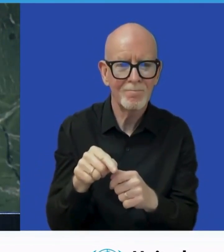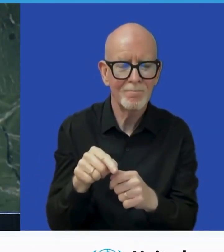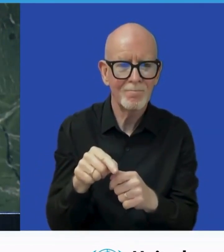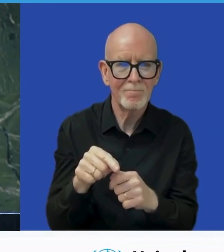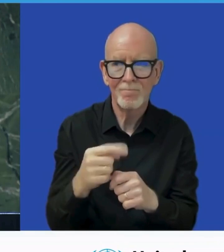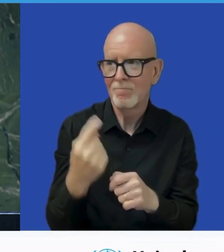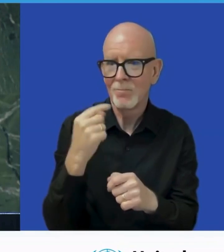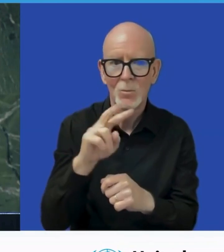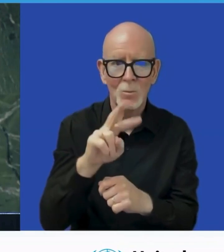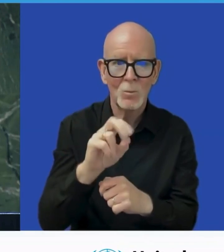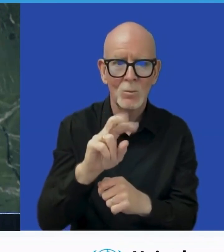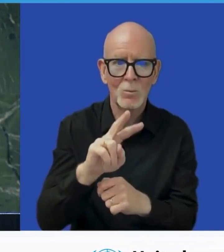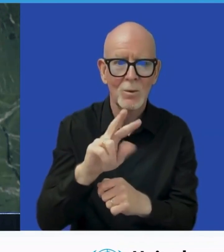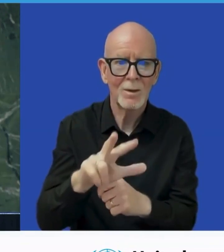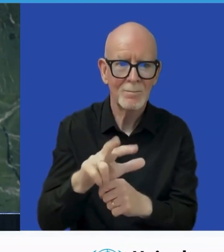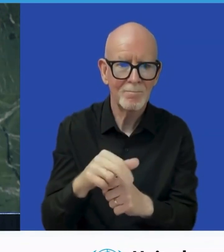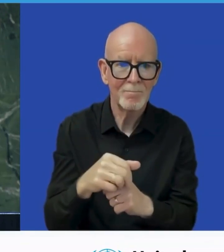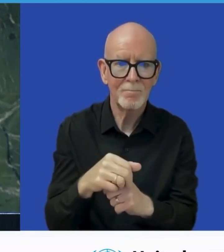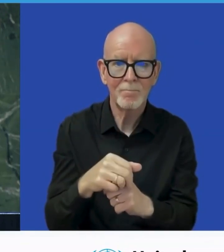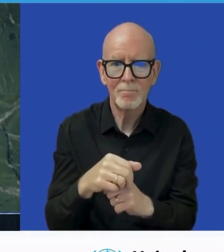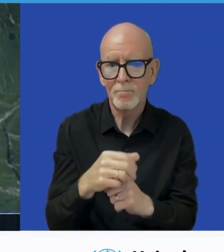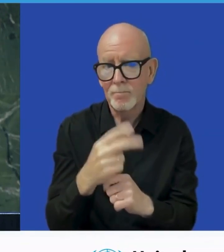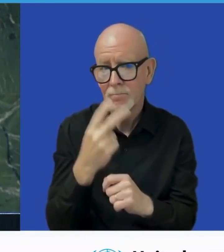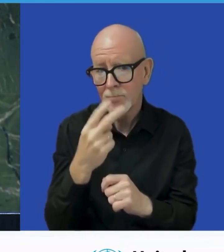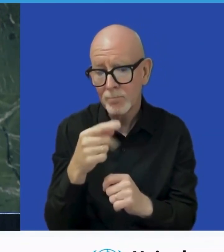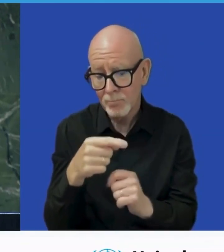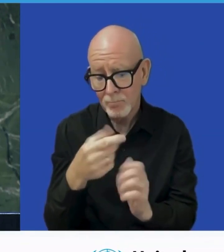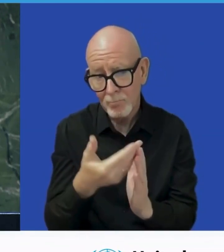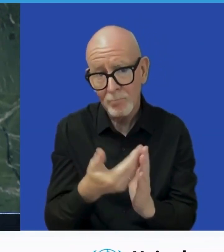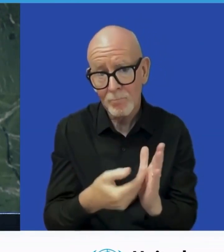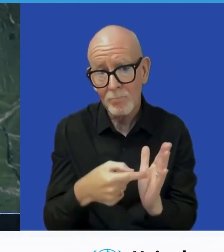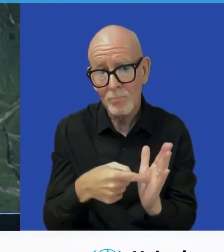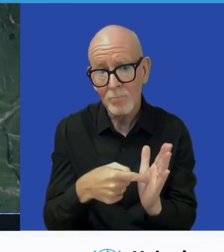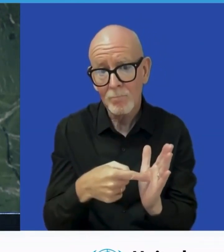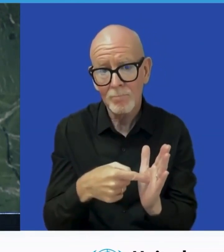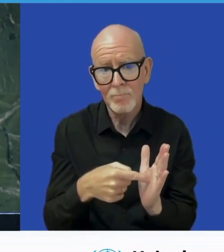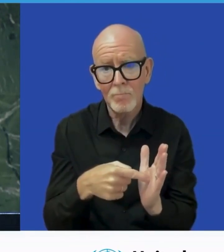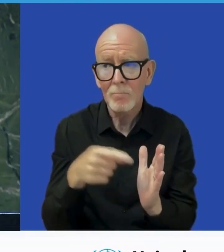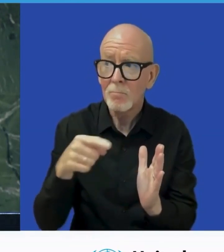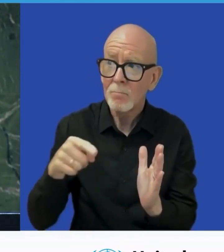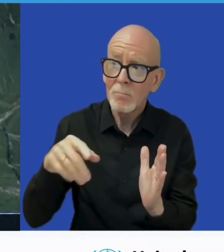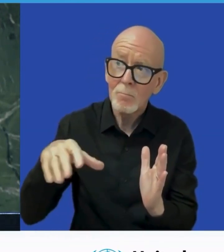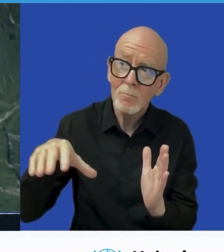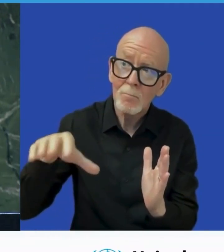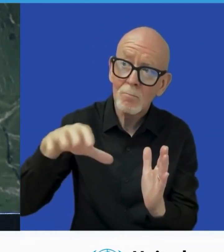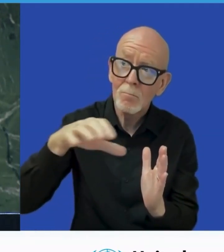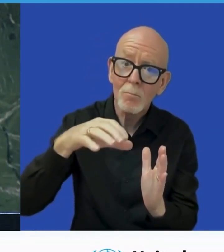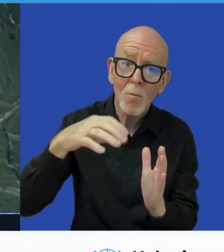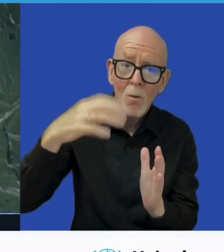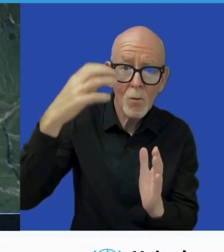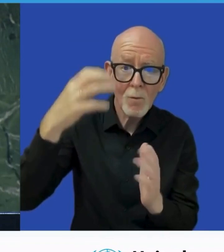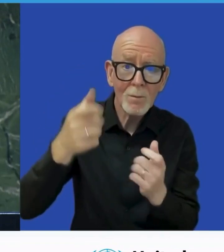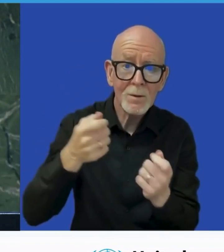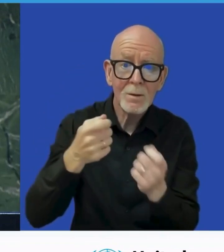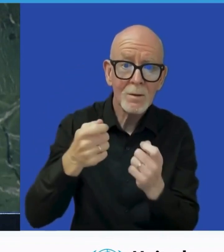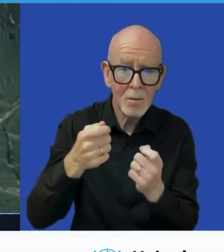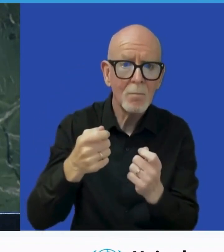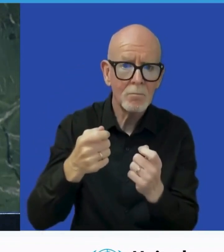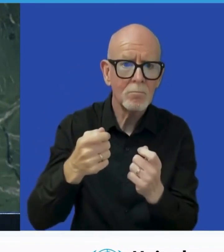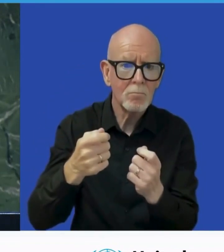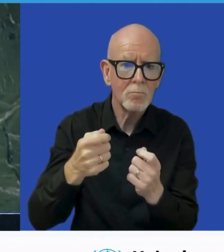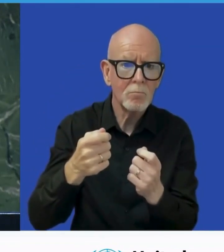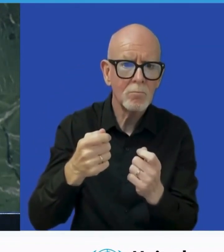to working together to eradicate poverty, end hunger, and tackle inequalities